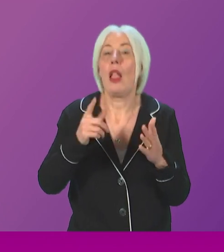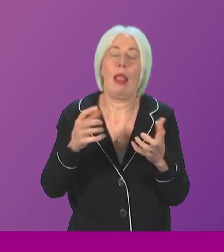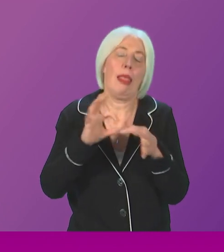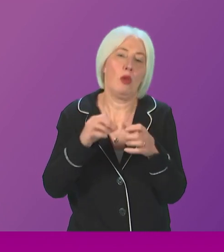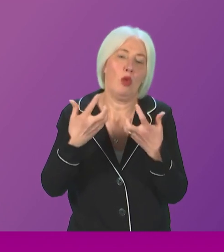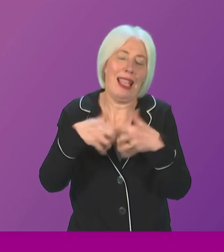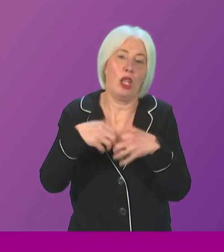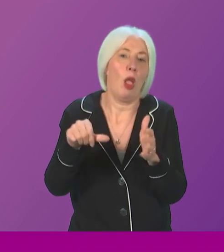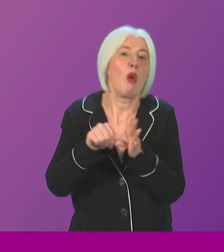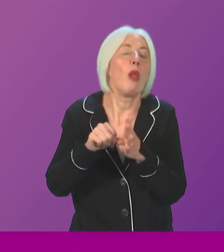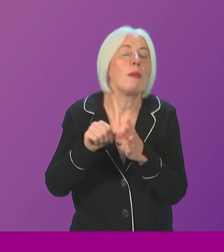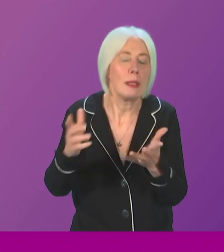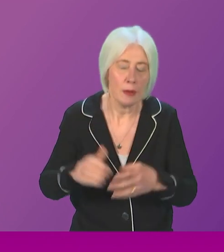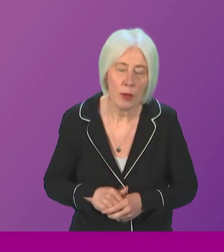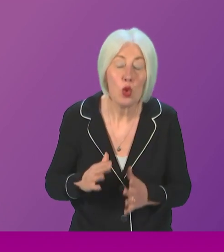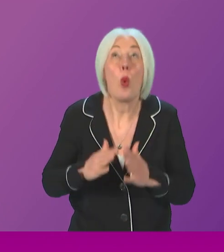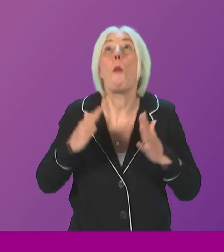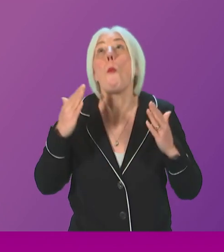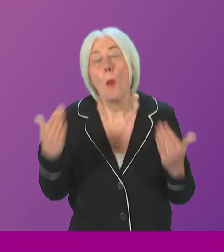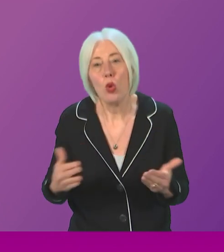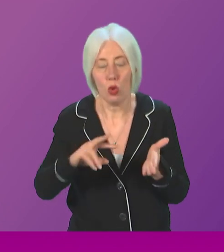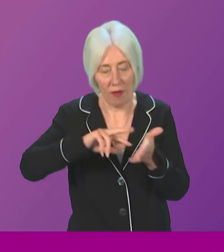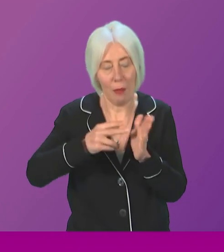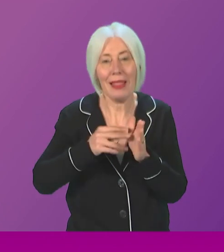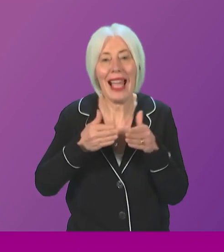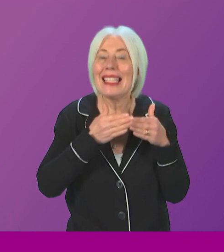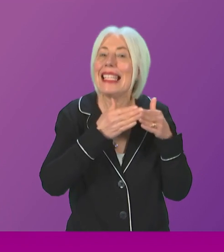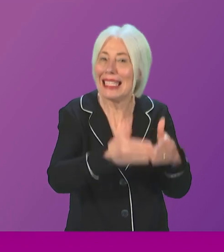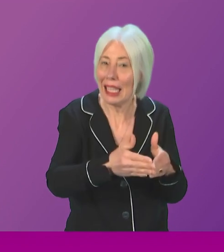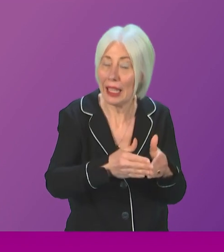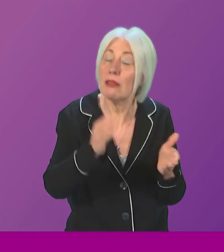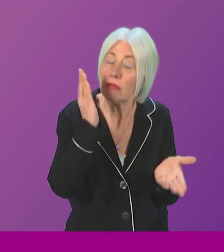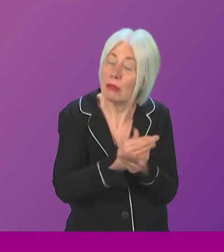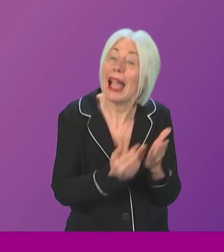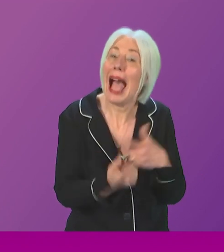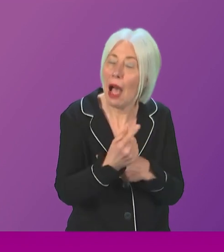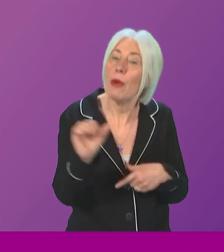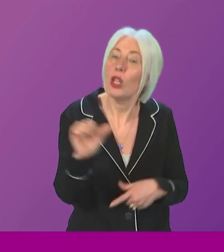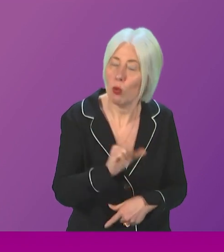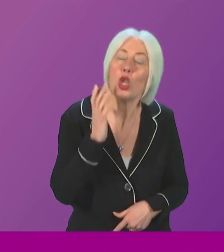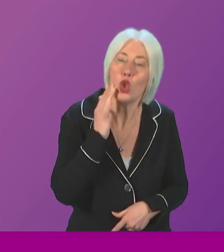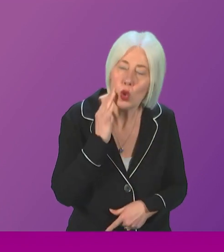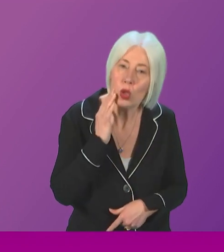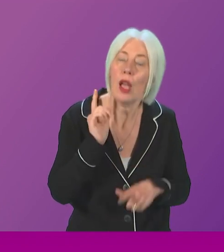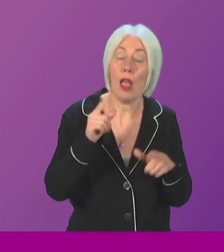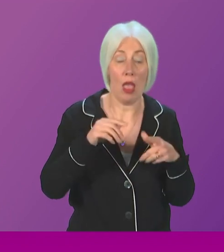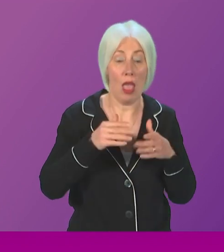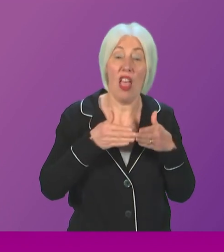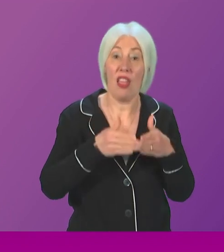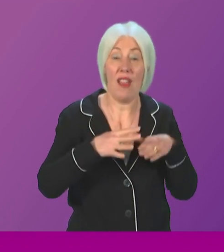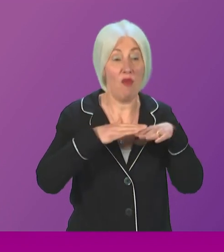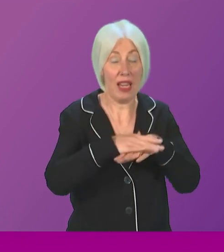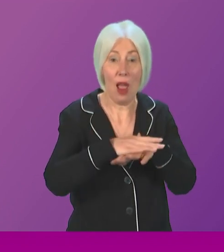issues. So the vast majority of scheduled sailings do take place when they are meant to. The ferry service network we should bolster, we